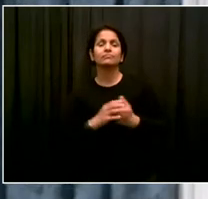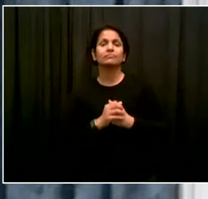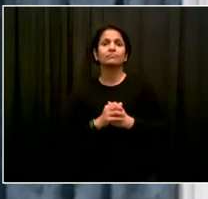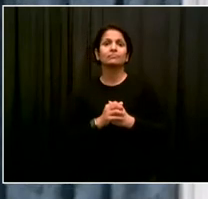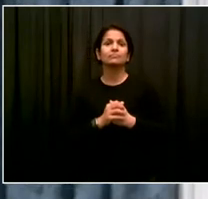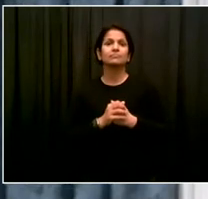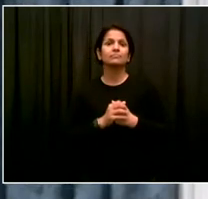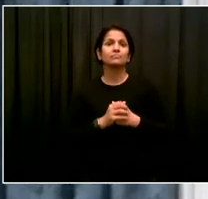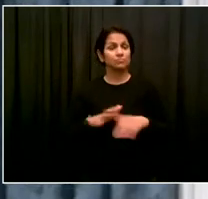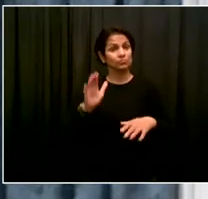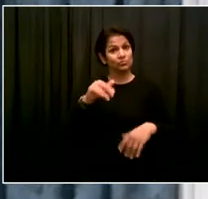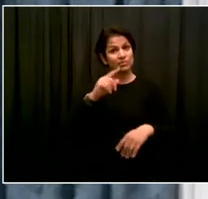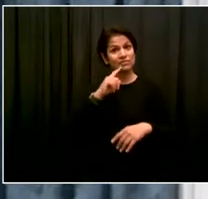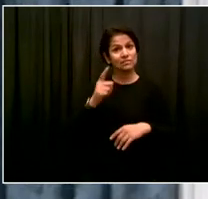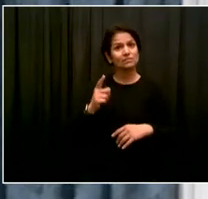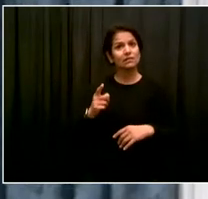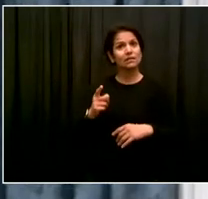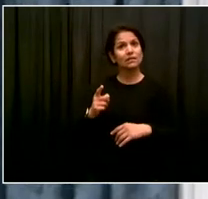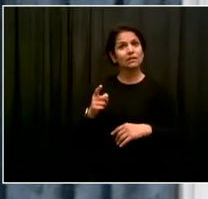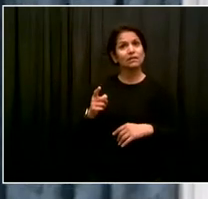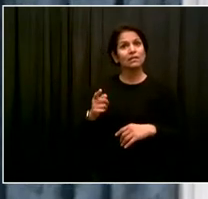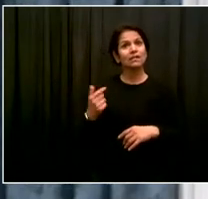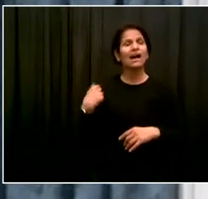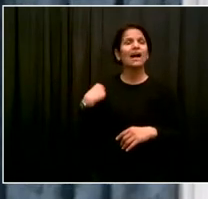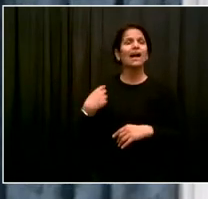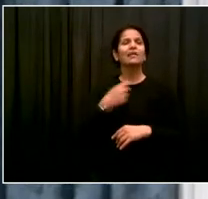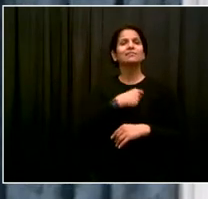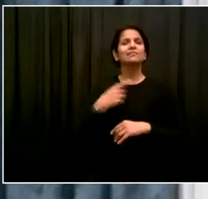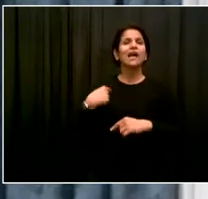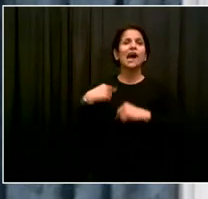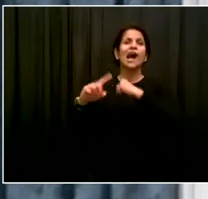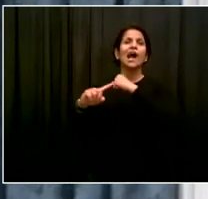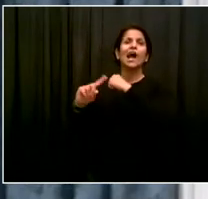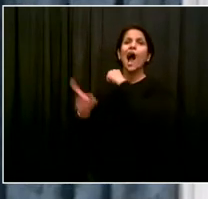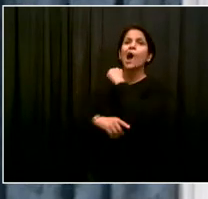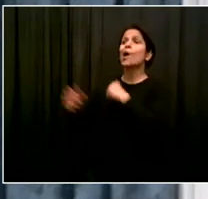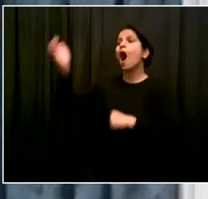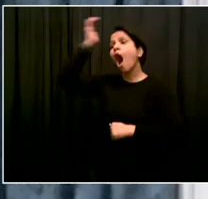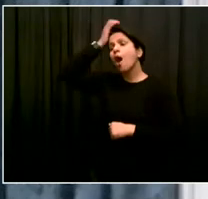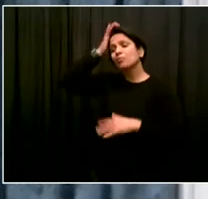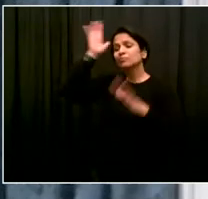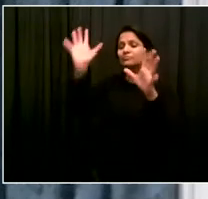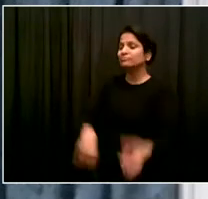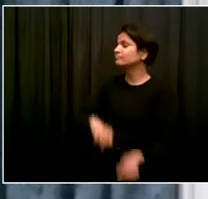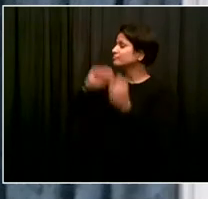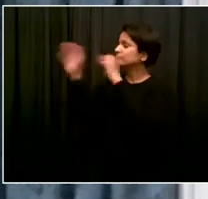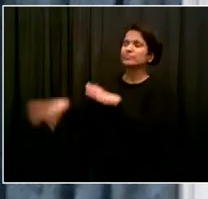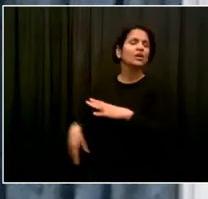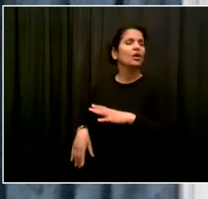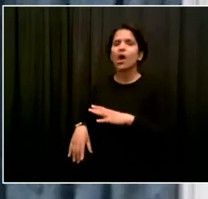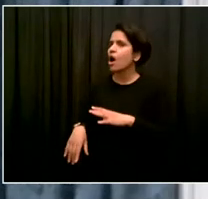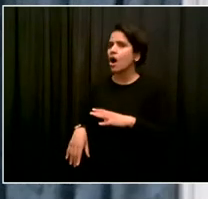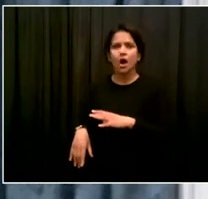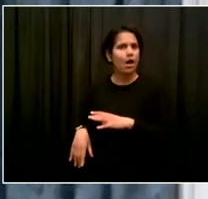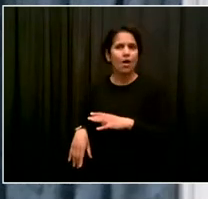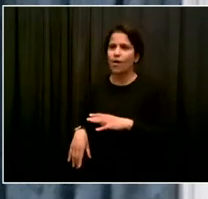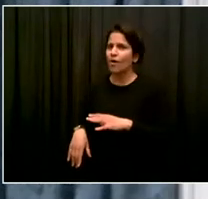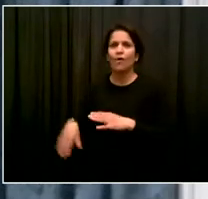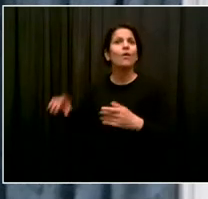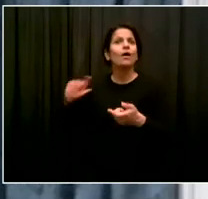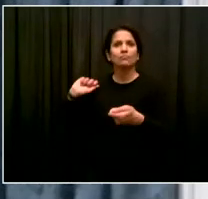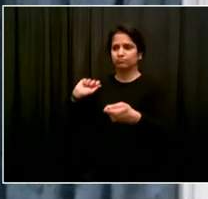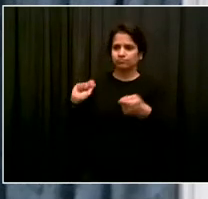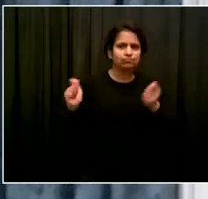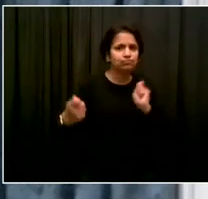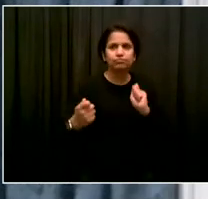We are in providing an example and an opportunity for all the communities and all the residents of New York City to make good choices, to make